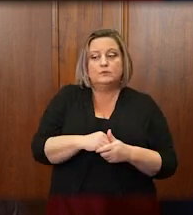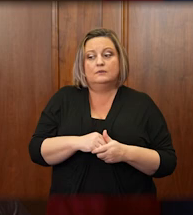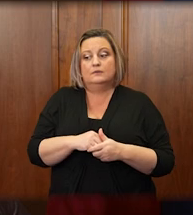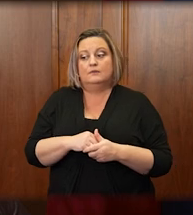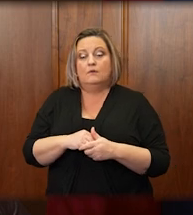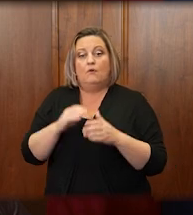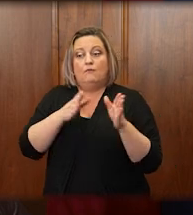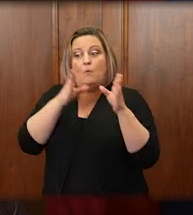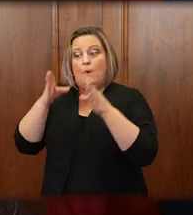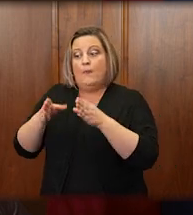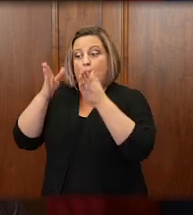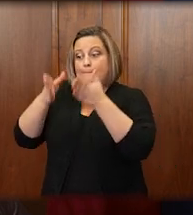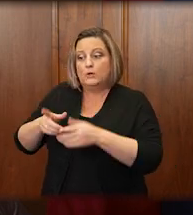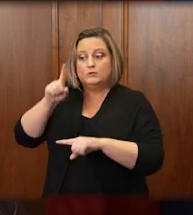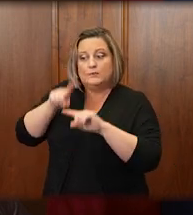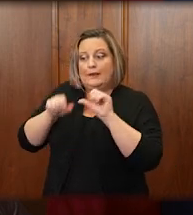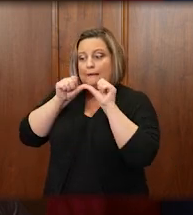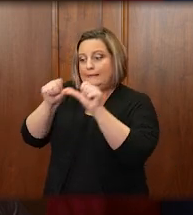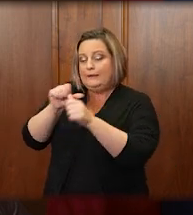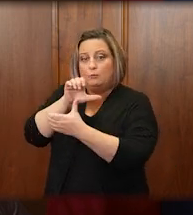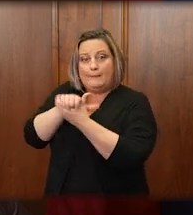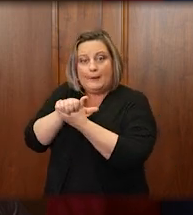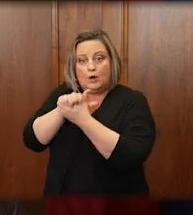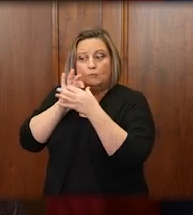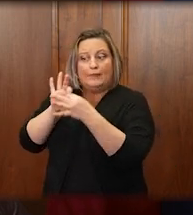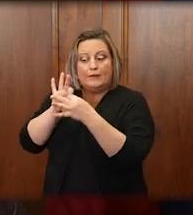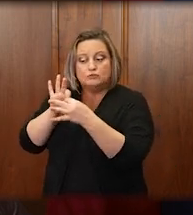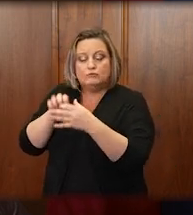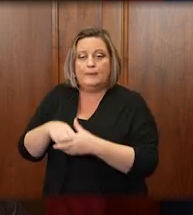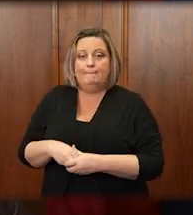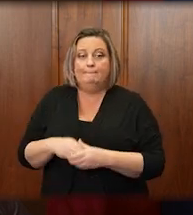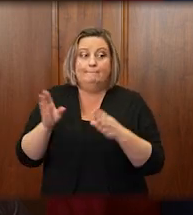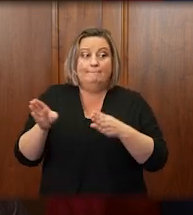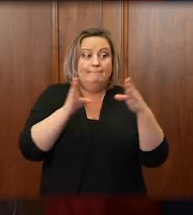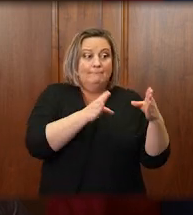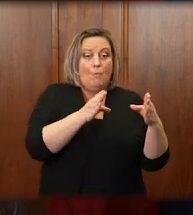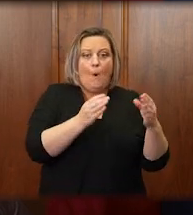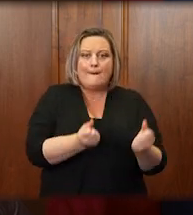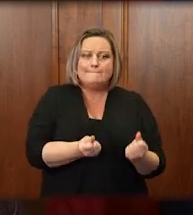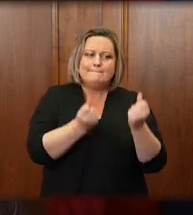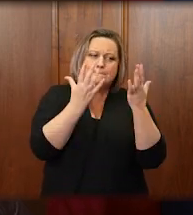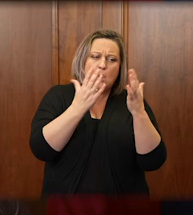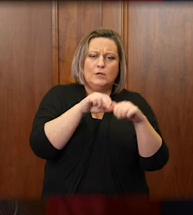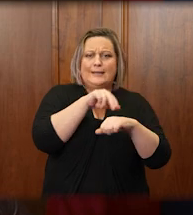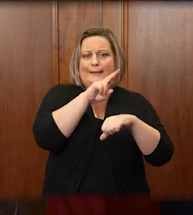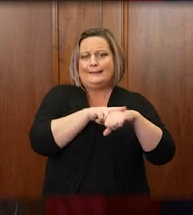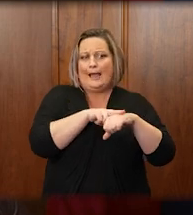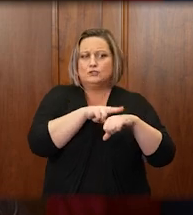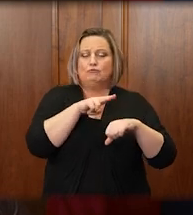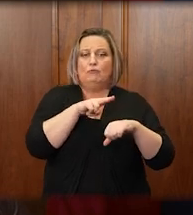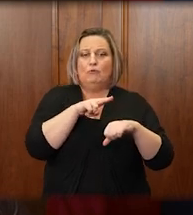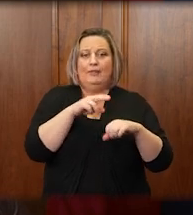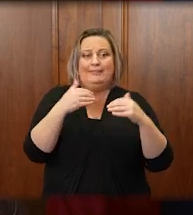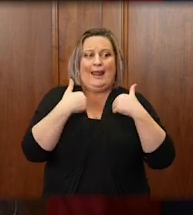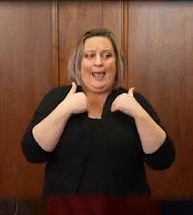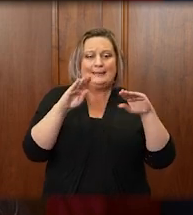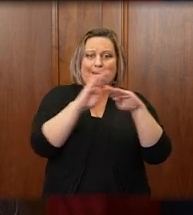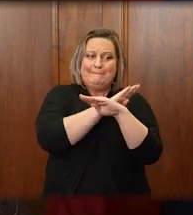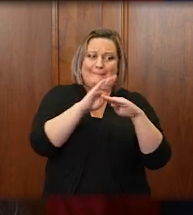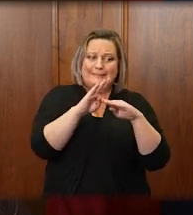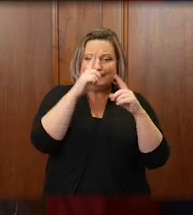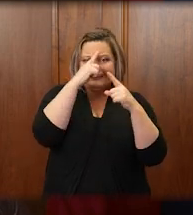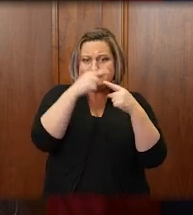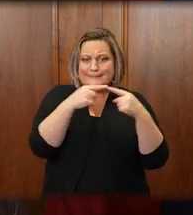marital relationship, or on the other hand, a multinational corporation, which has a commercial dispute with another